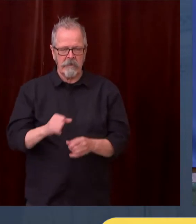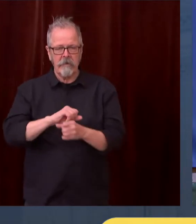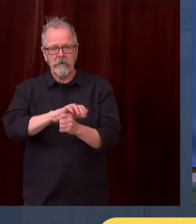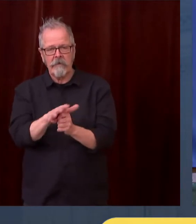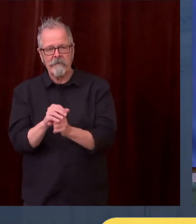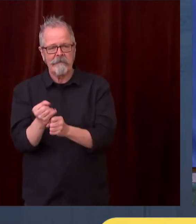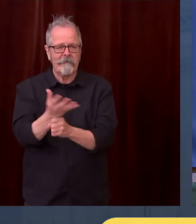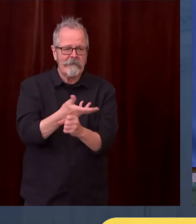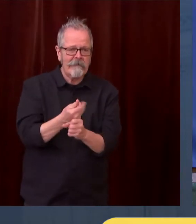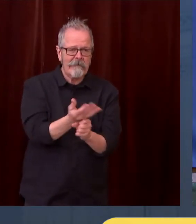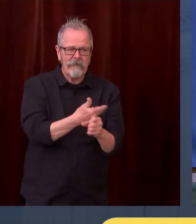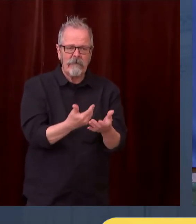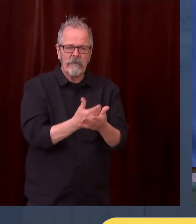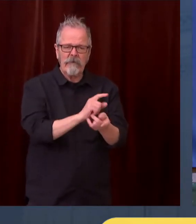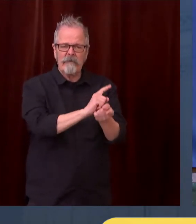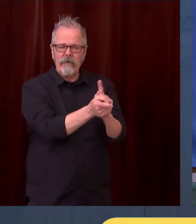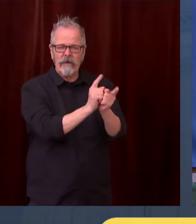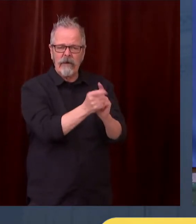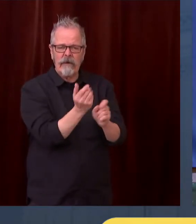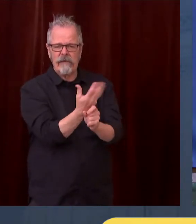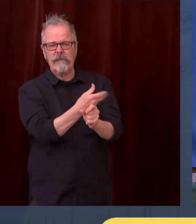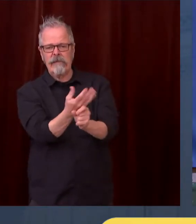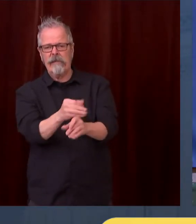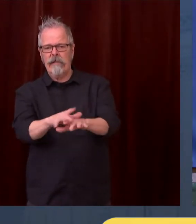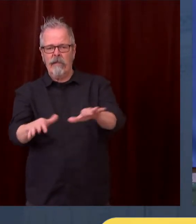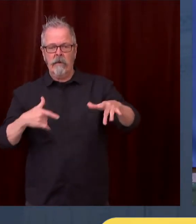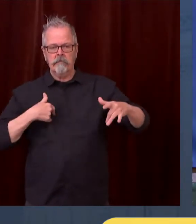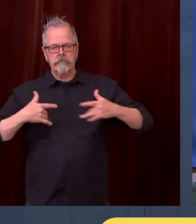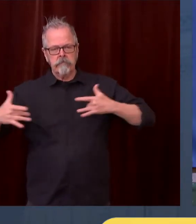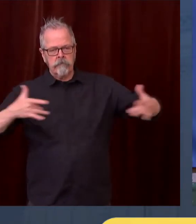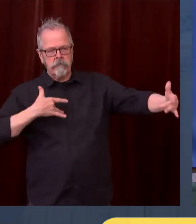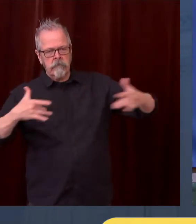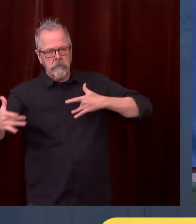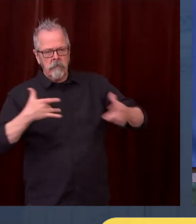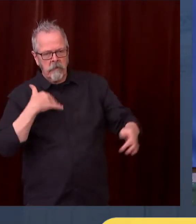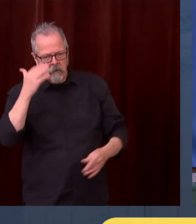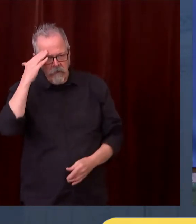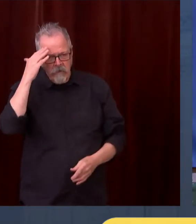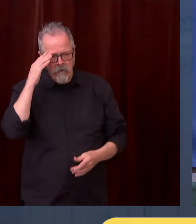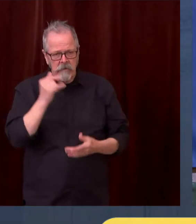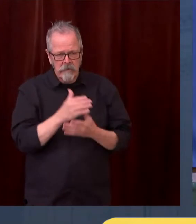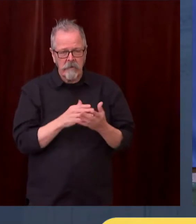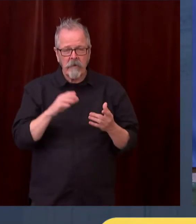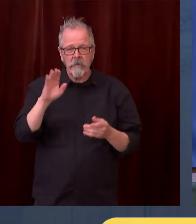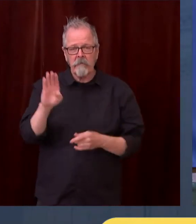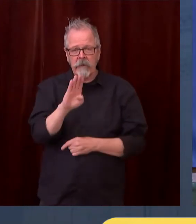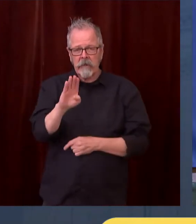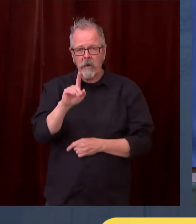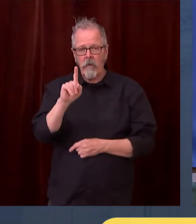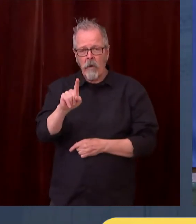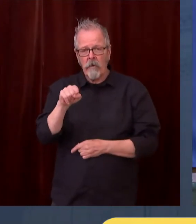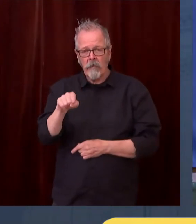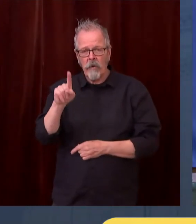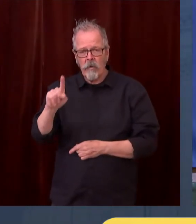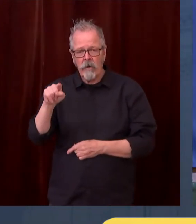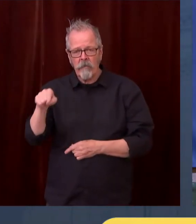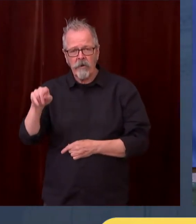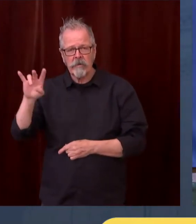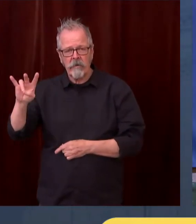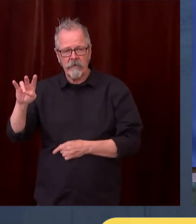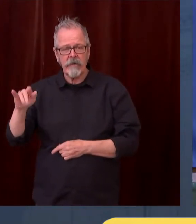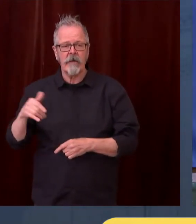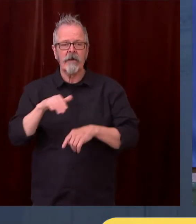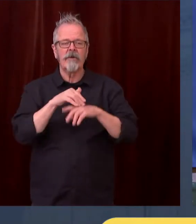when this variant called 117, it's also sort of thought of as the British variant, when it gets to 50%